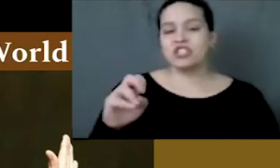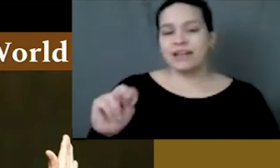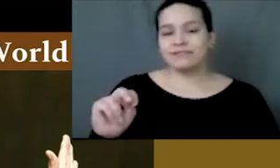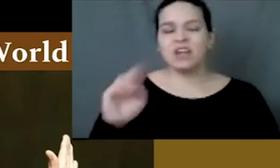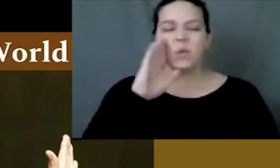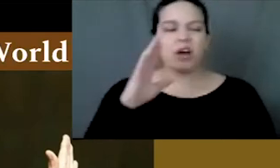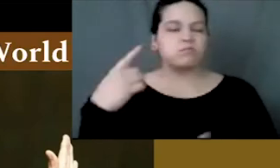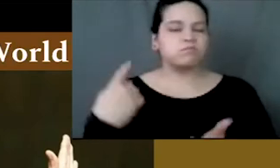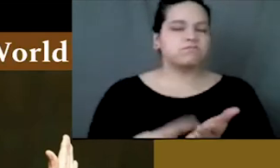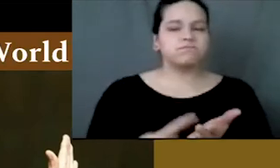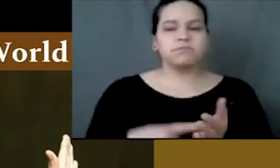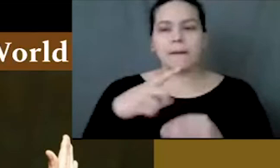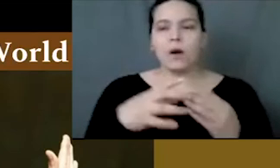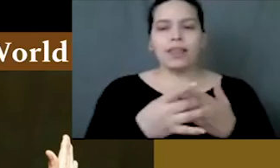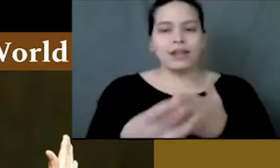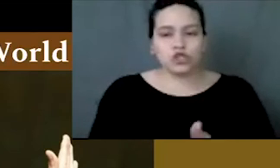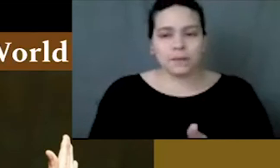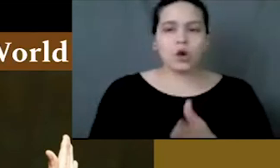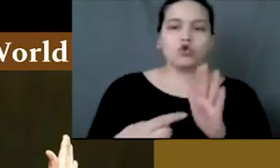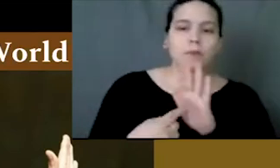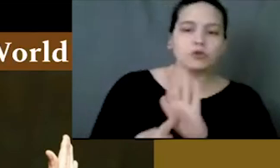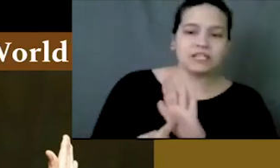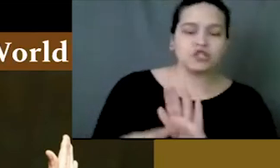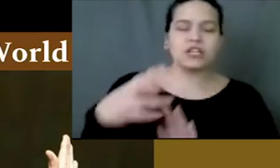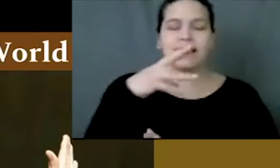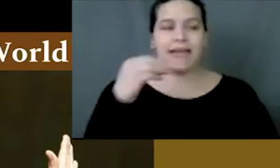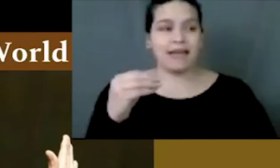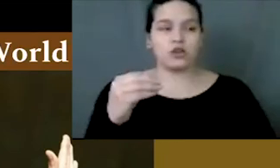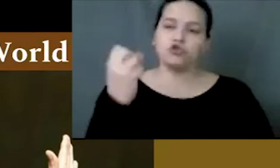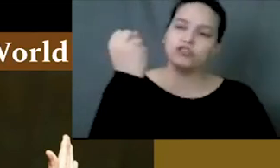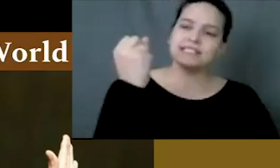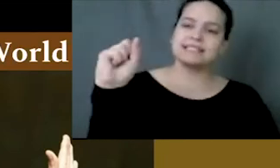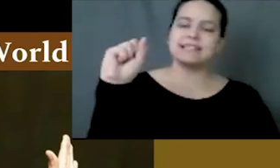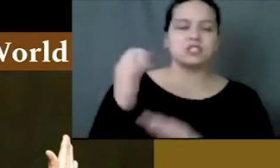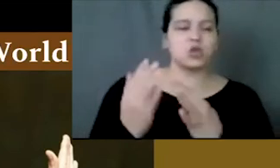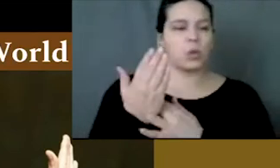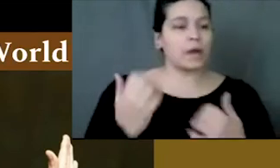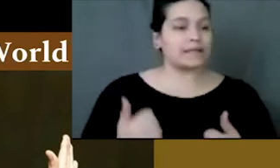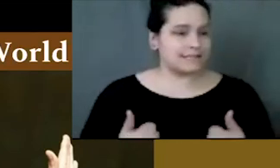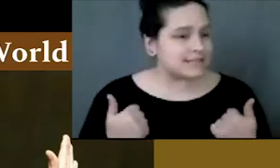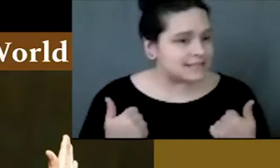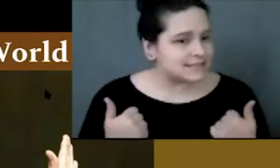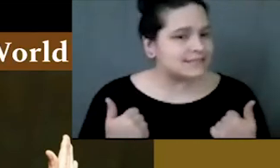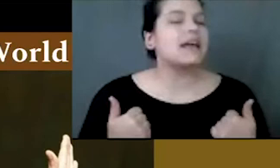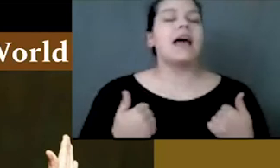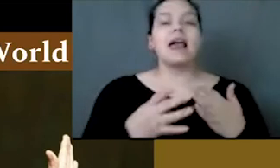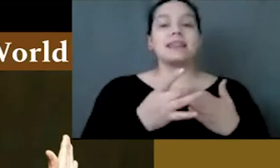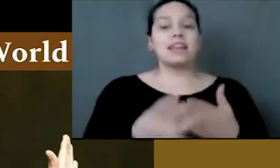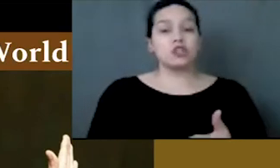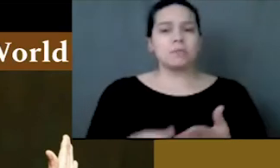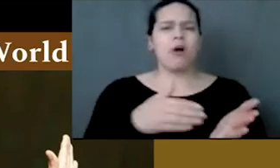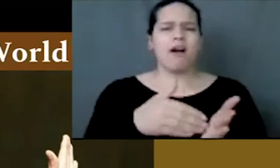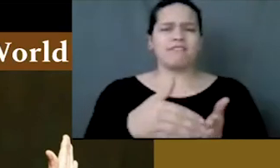All right, so this is Jen, I'm gonna speak a bit now about leadership representation and resistance through